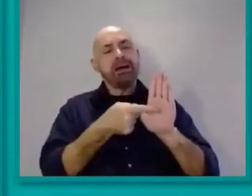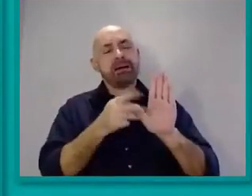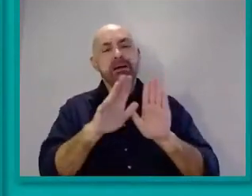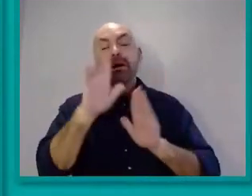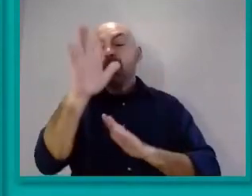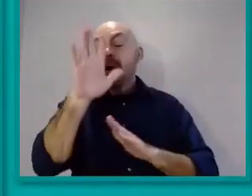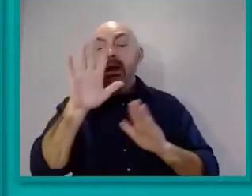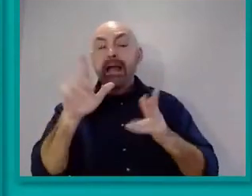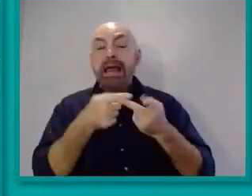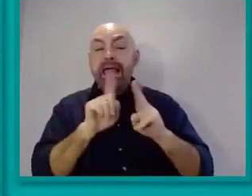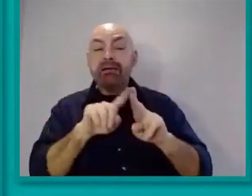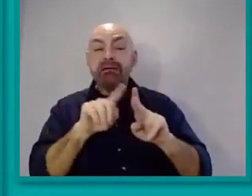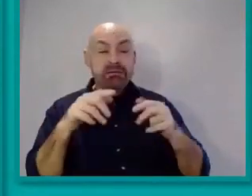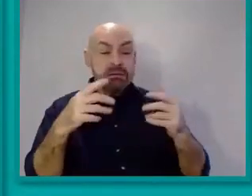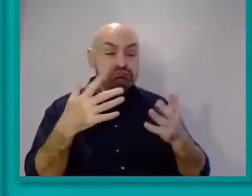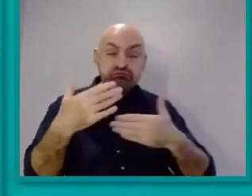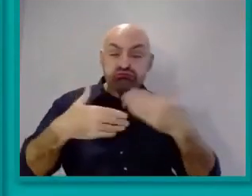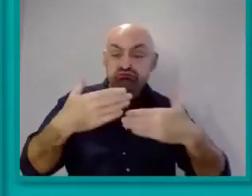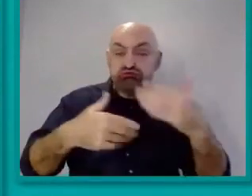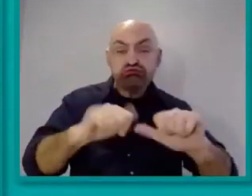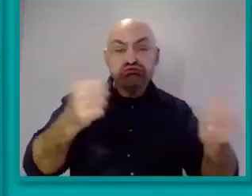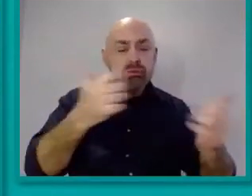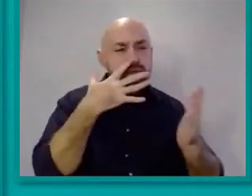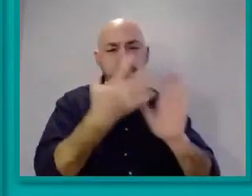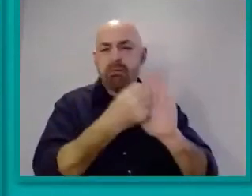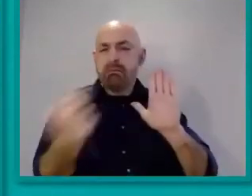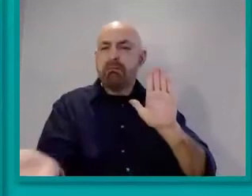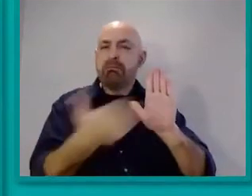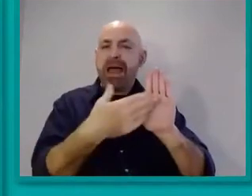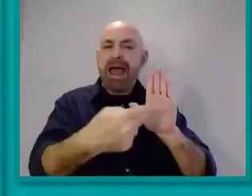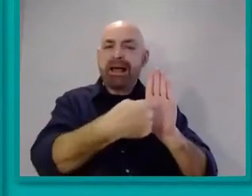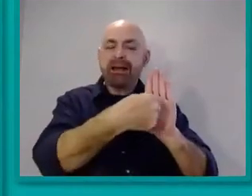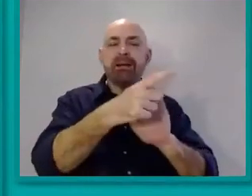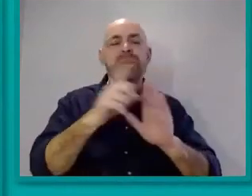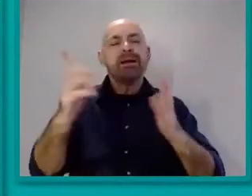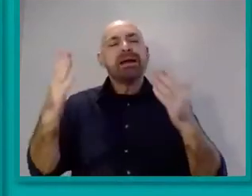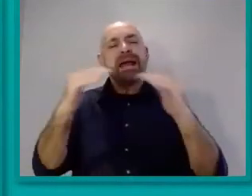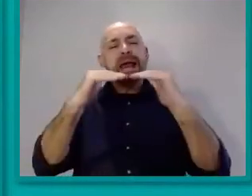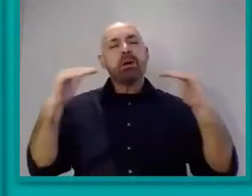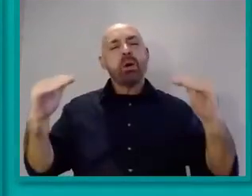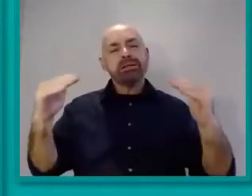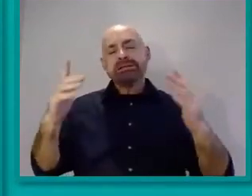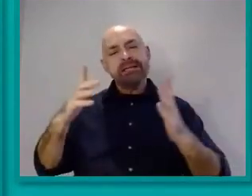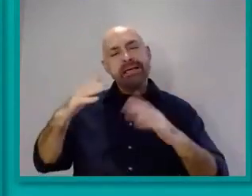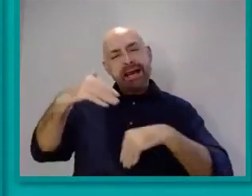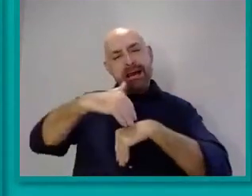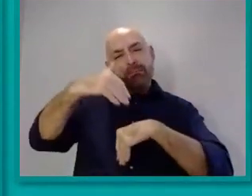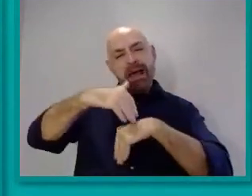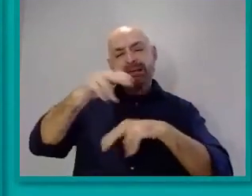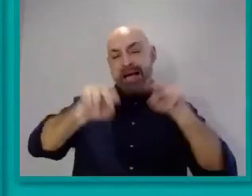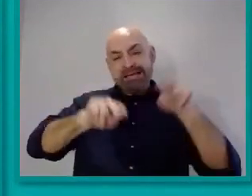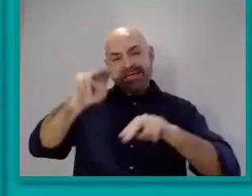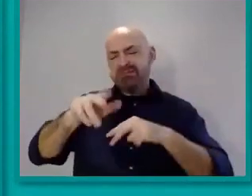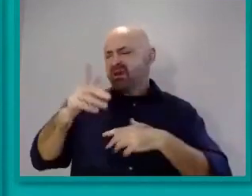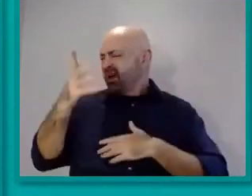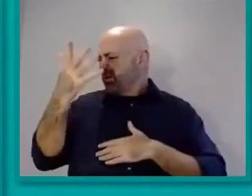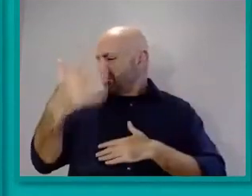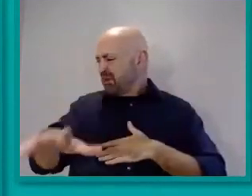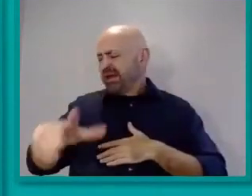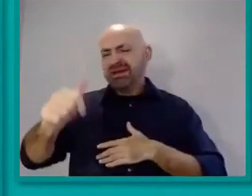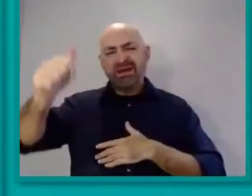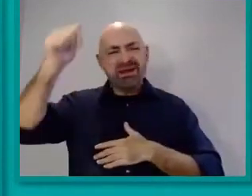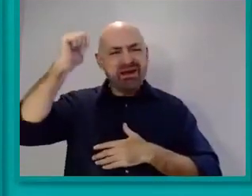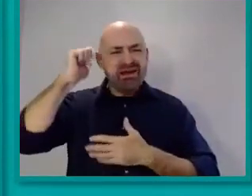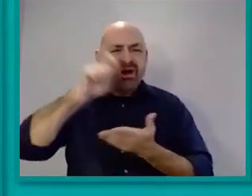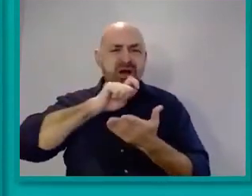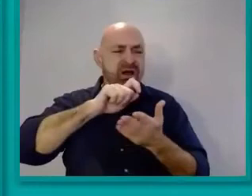repealed. Government should also publish the equality impact assessments that were undertaken when drafting these measures